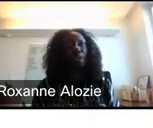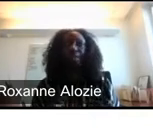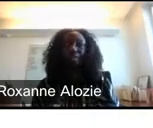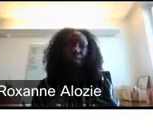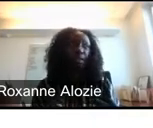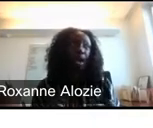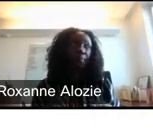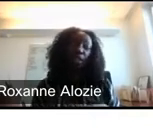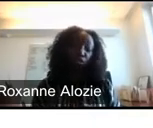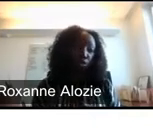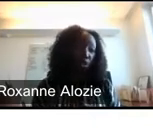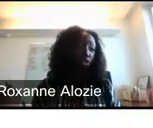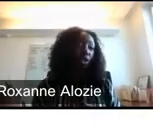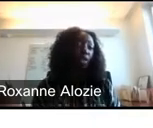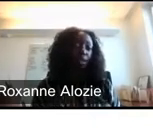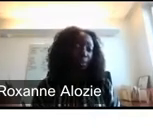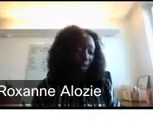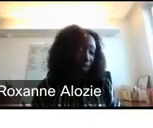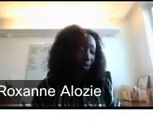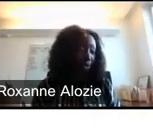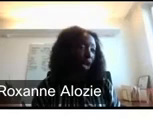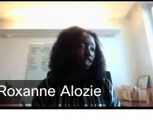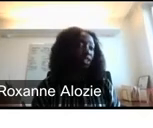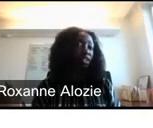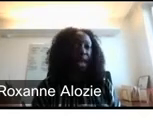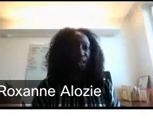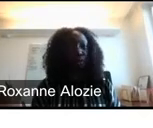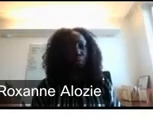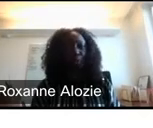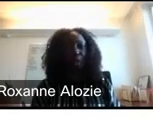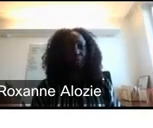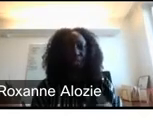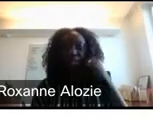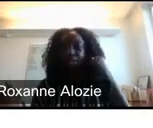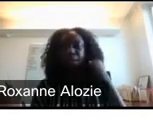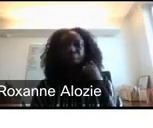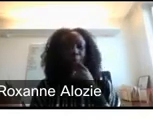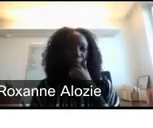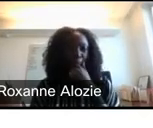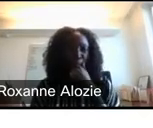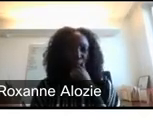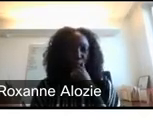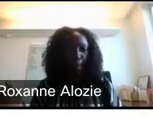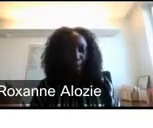to do with the industry that you're in, the complexity of the project, and your own responsiveness. Next slide.